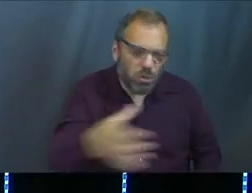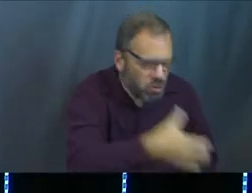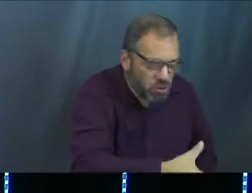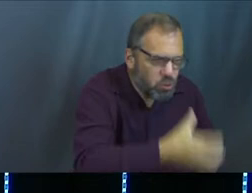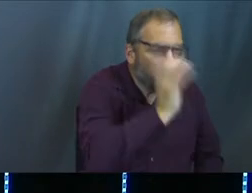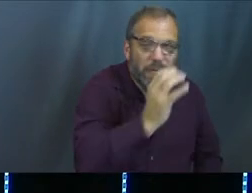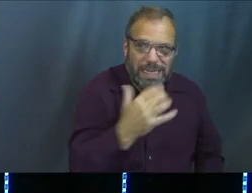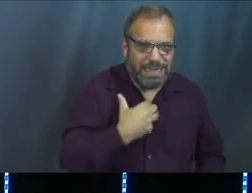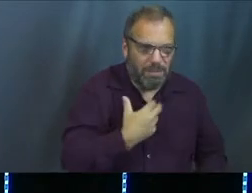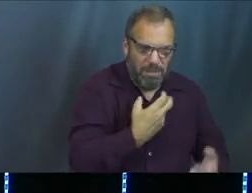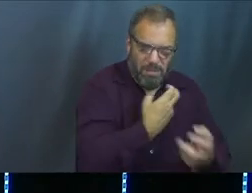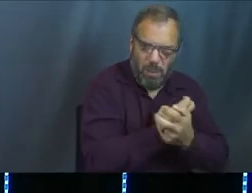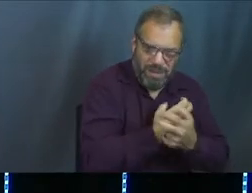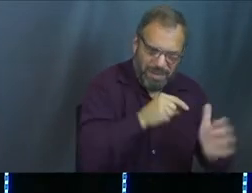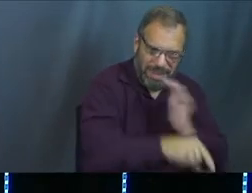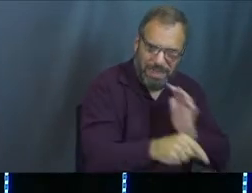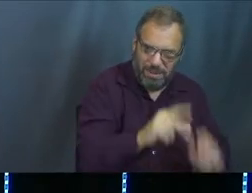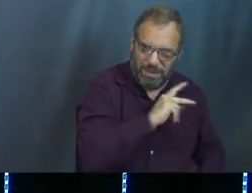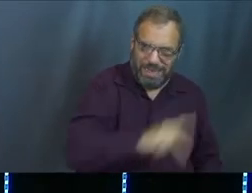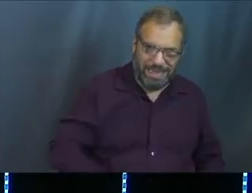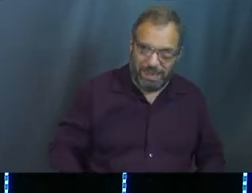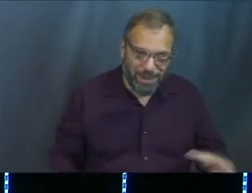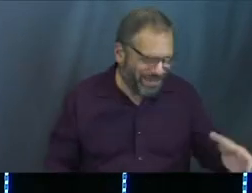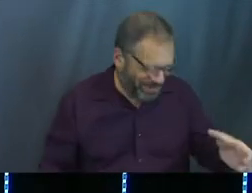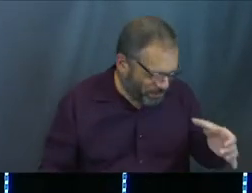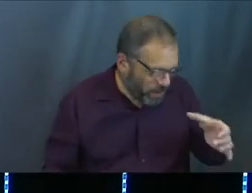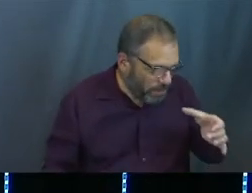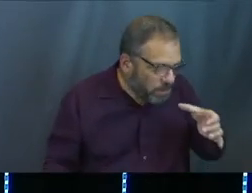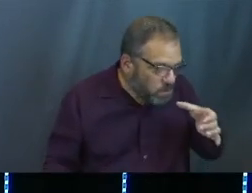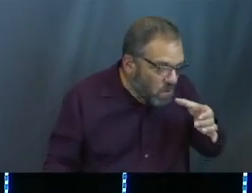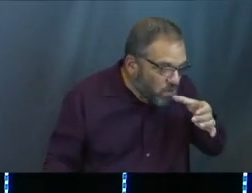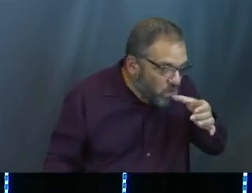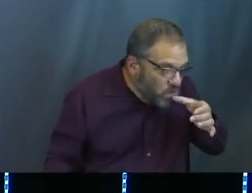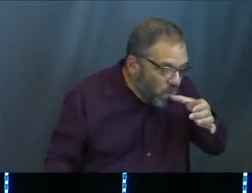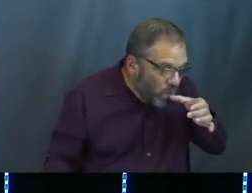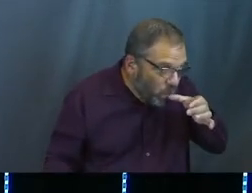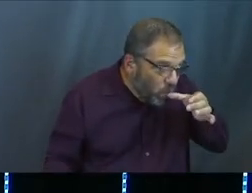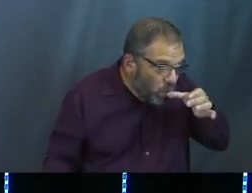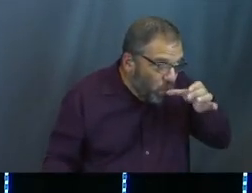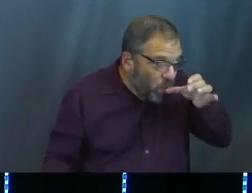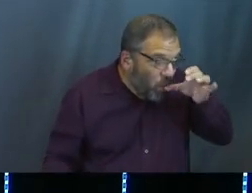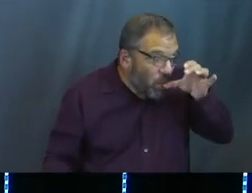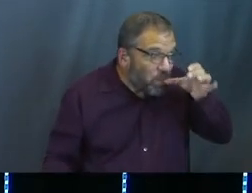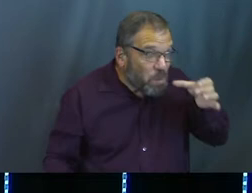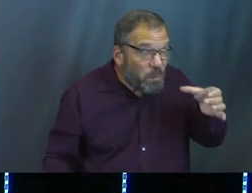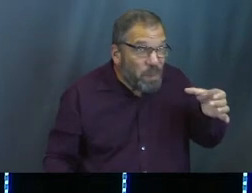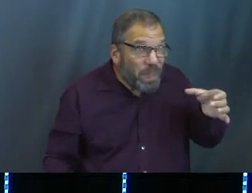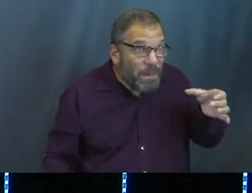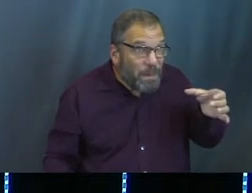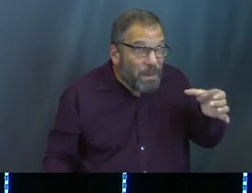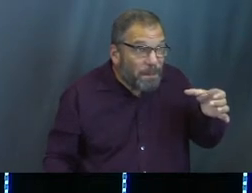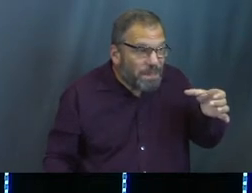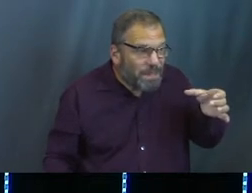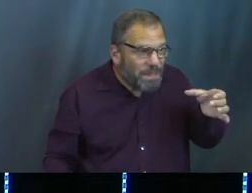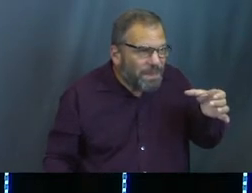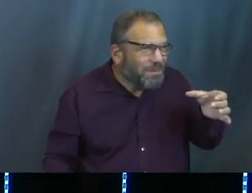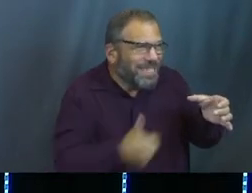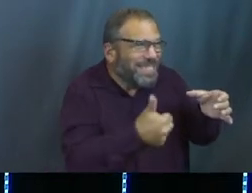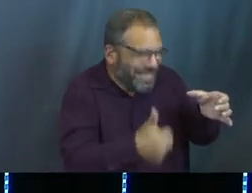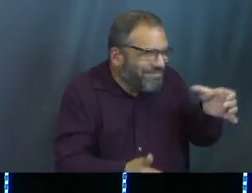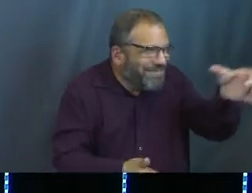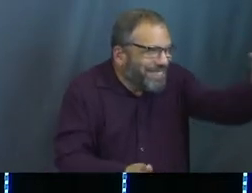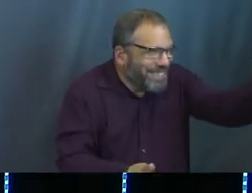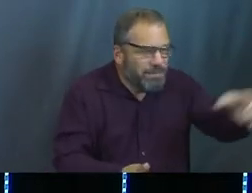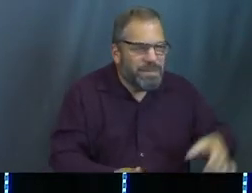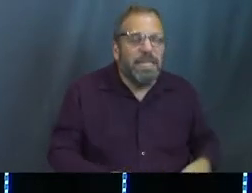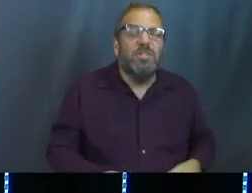poison. You're like, oh, me? You know, sip. It's good. You know what I mean? Like, they didn't put that in the application process, but it's literally what they asked him to do.